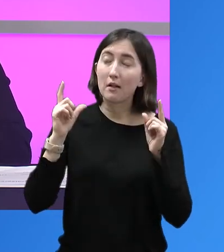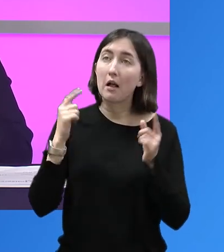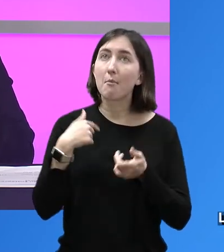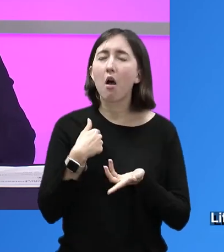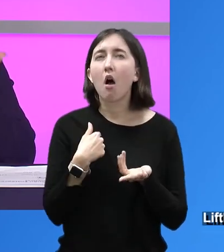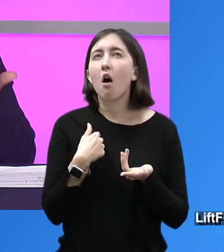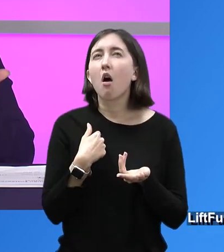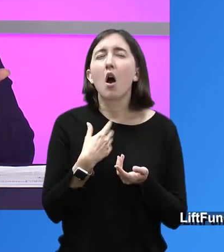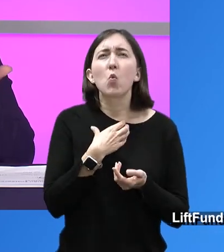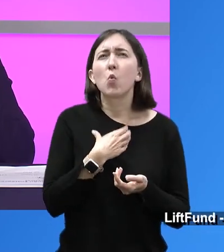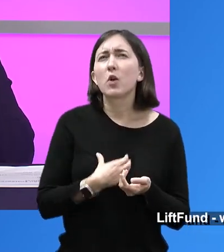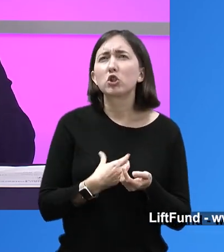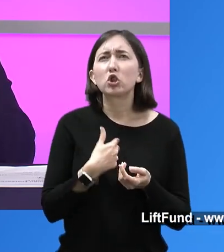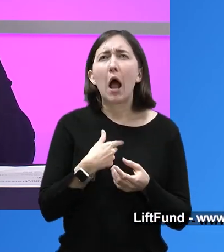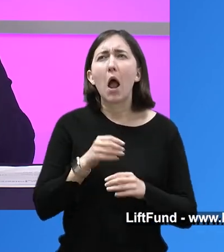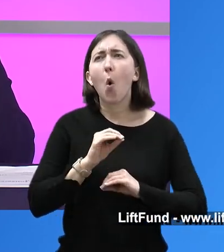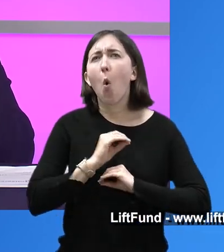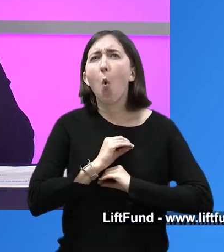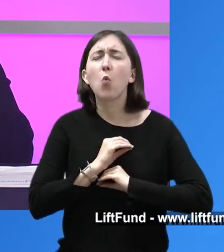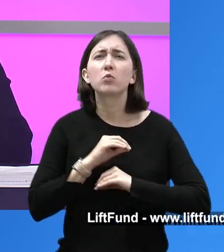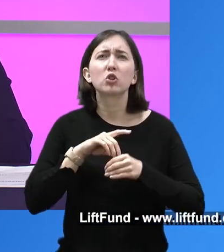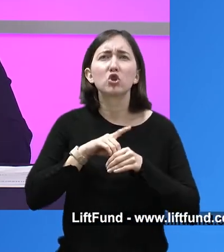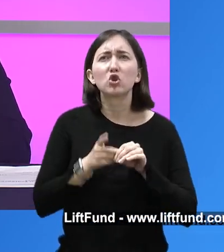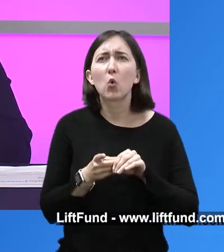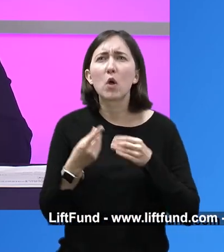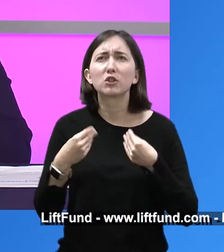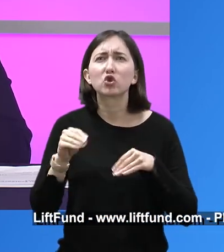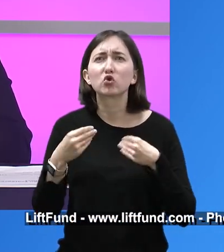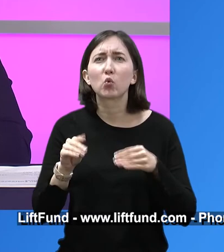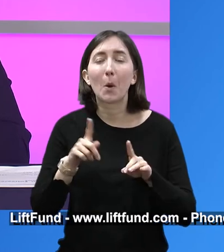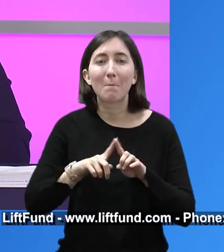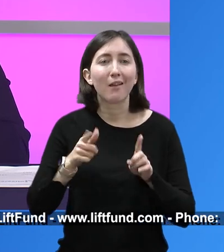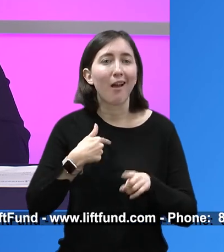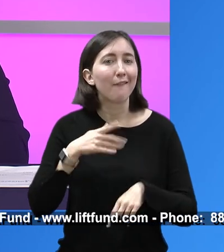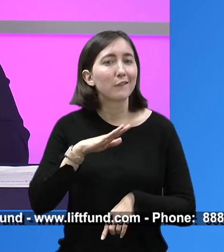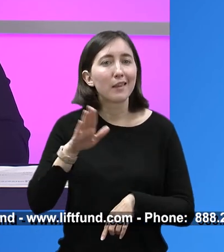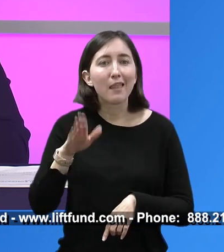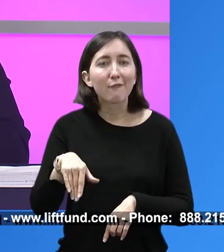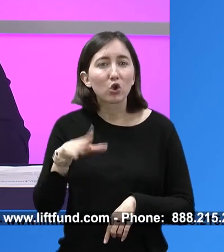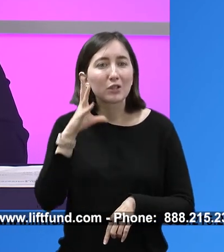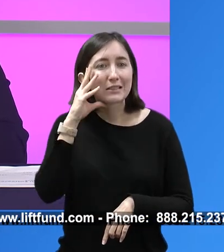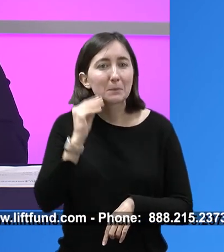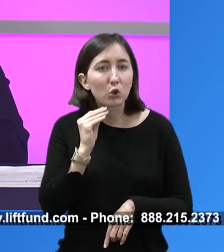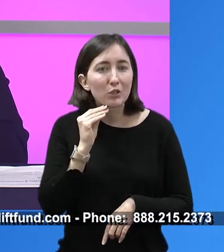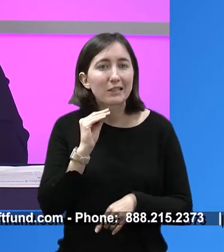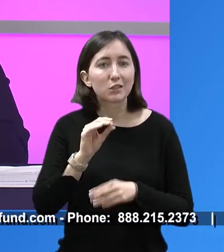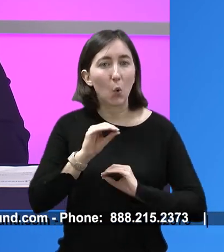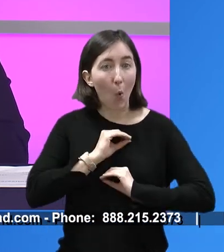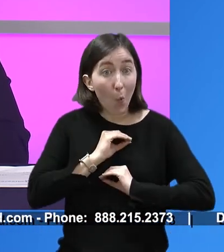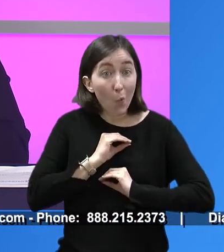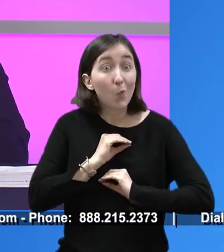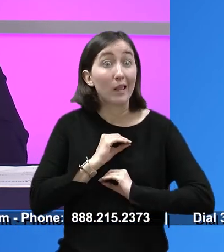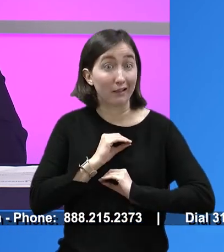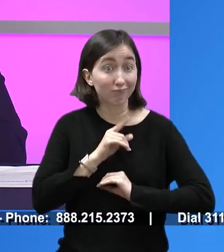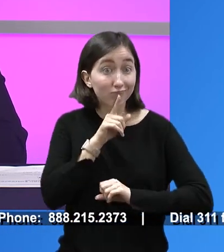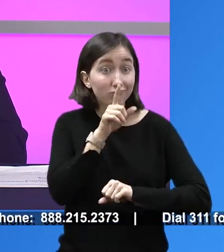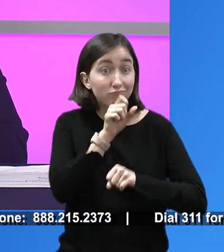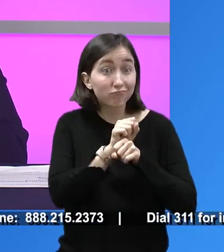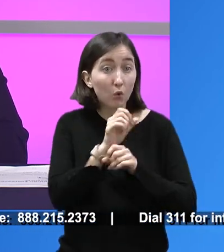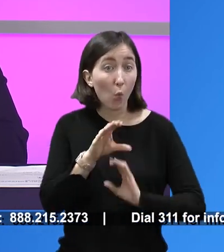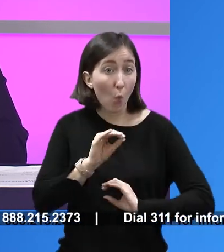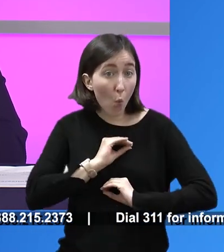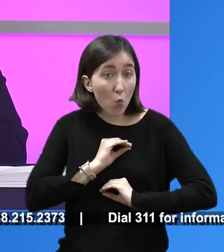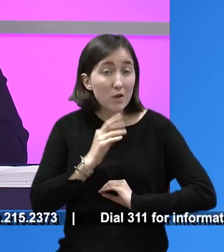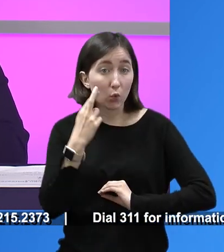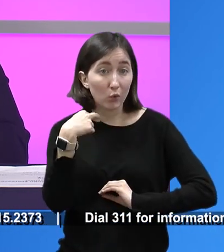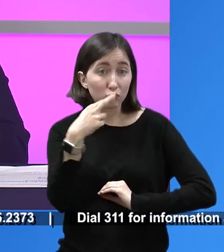And I may one day wake up, right? Oh, I want a donut shop. But if I've never worked at one or owned one or has, you my